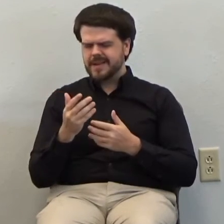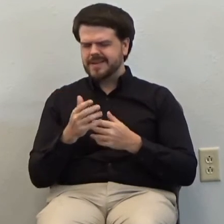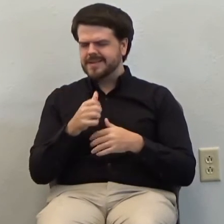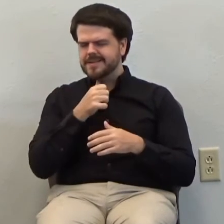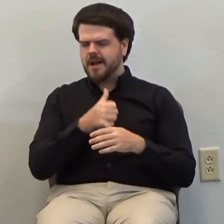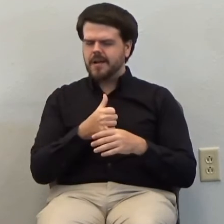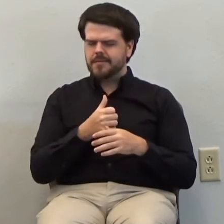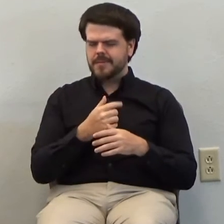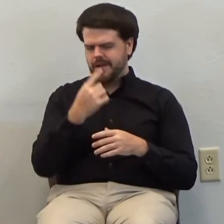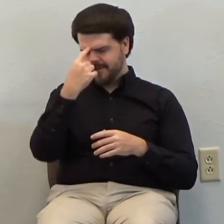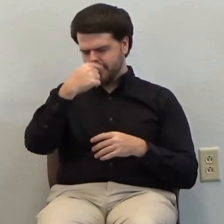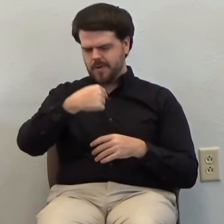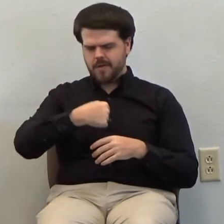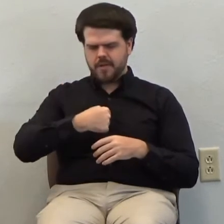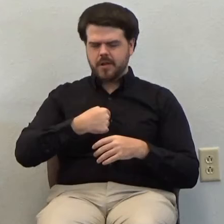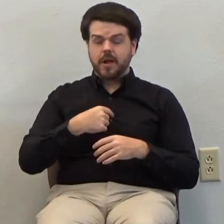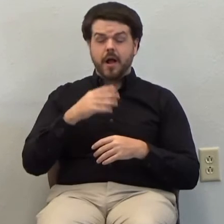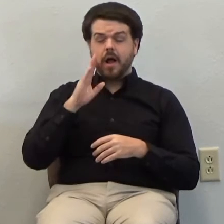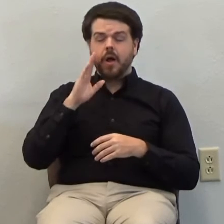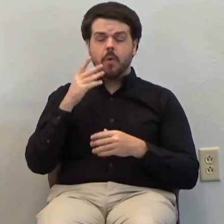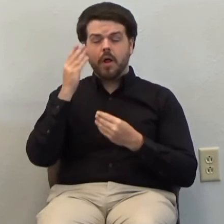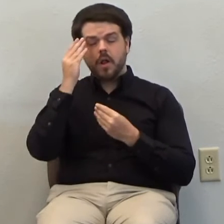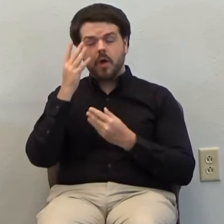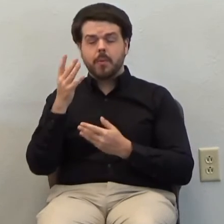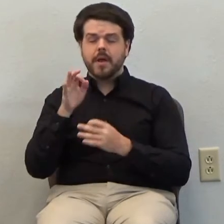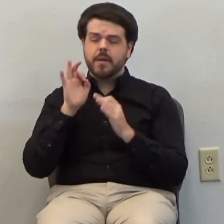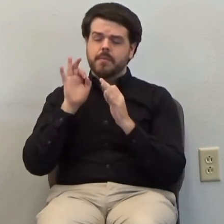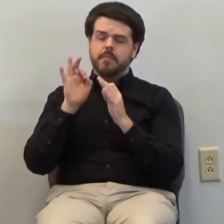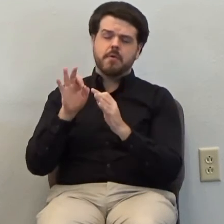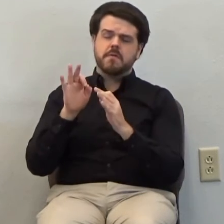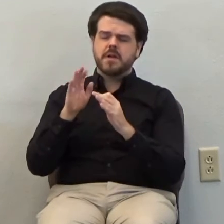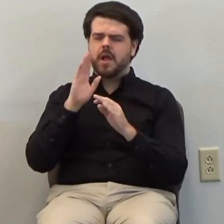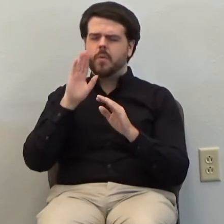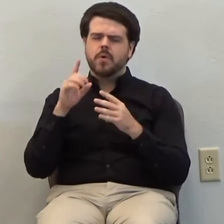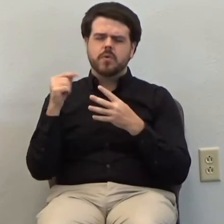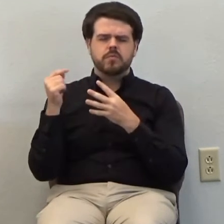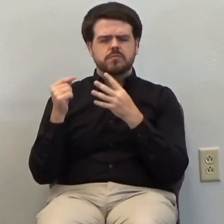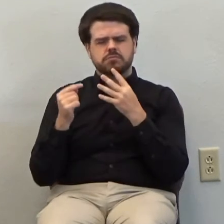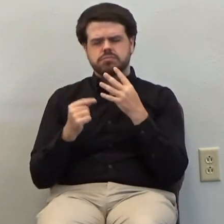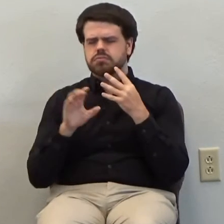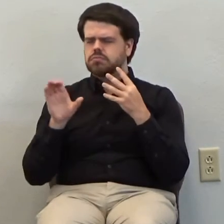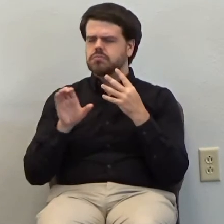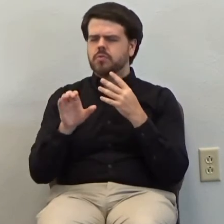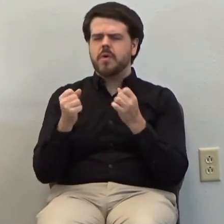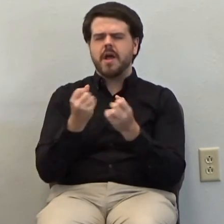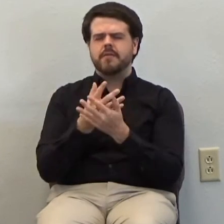foolishly a submission that says I will obey you perfectly I will do all you command